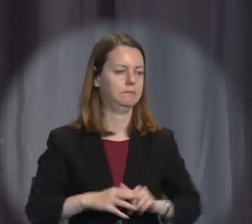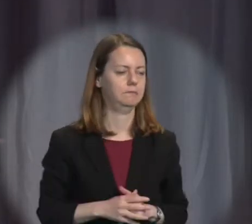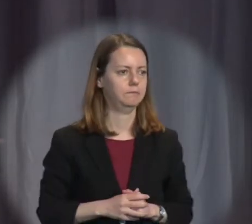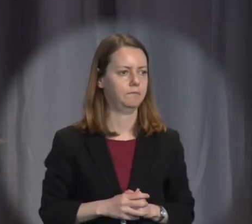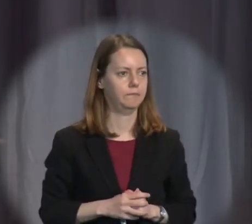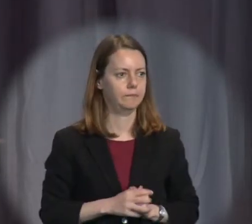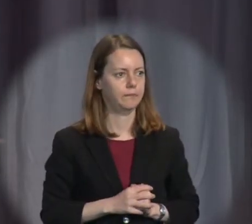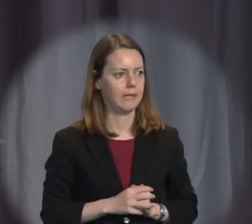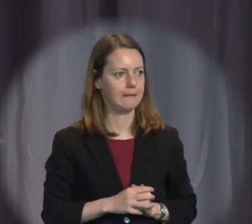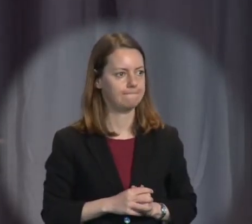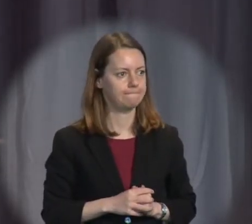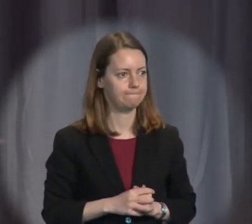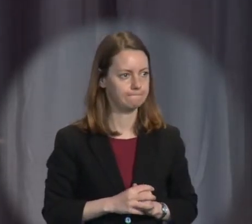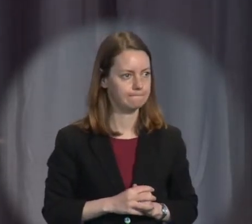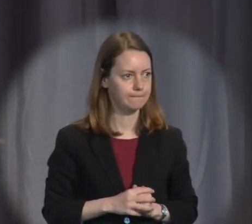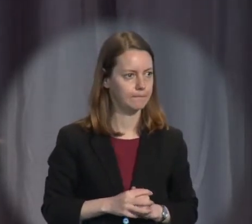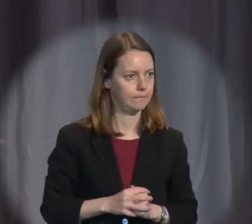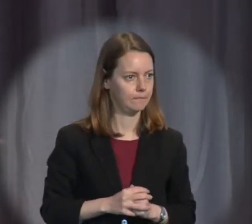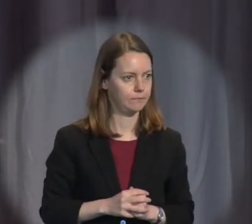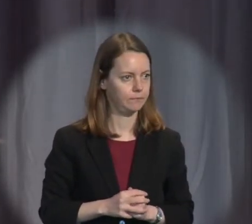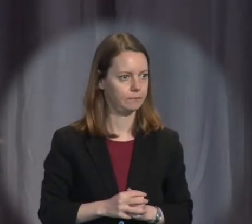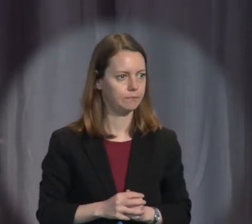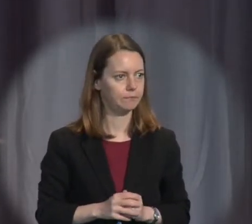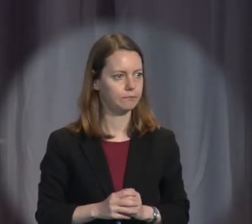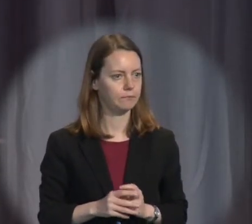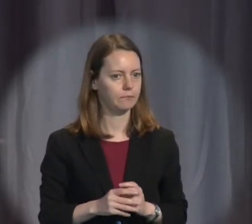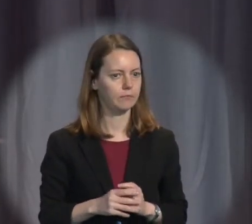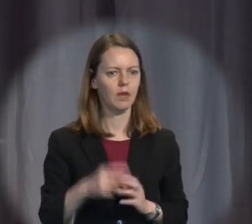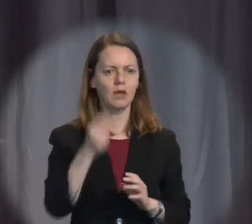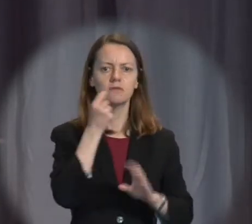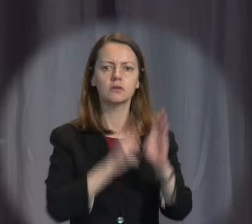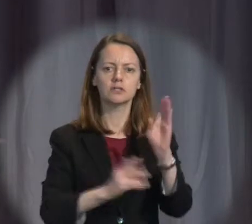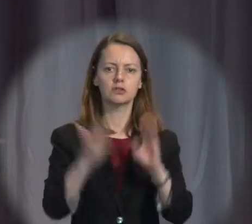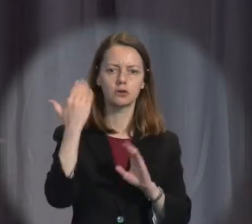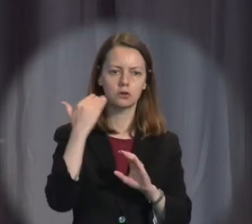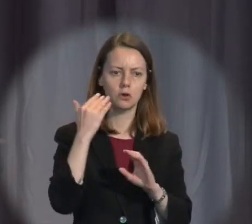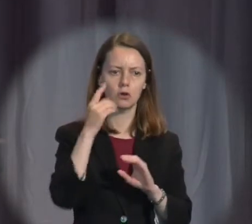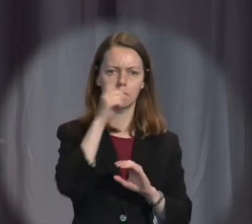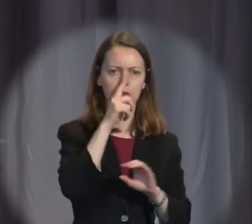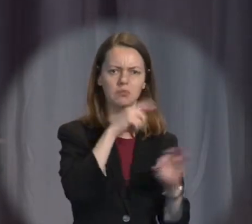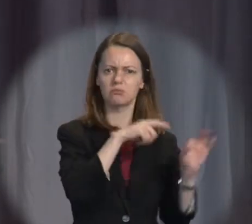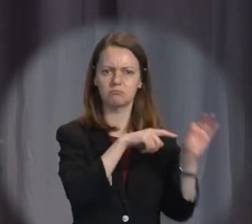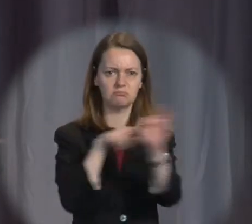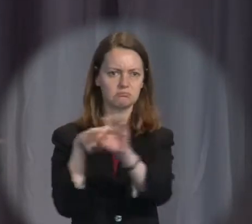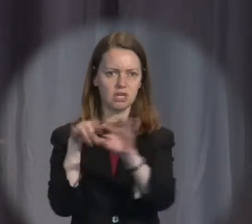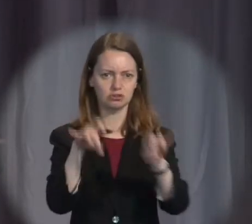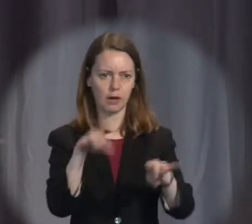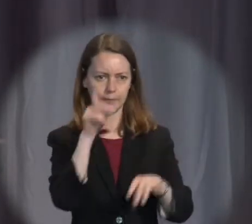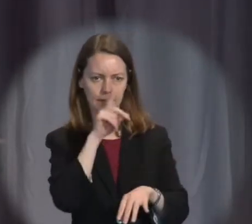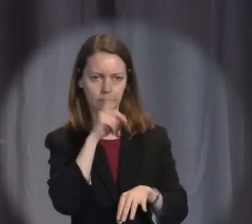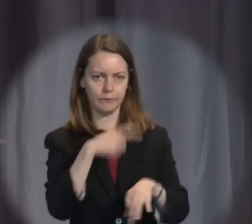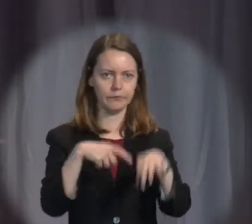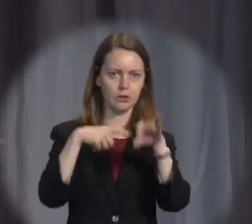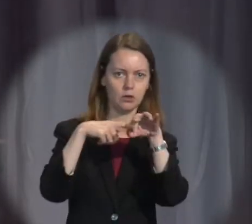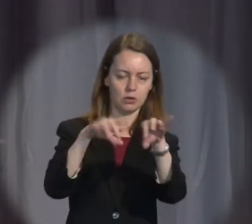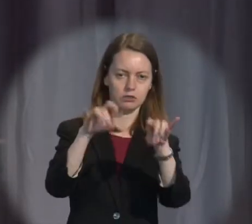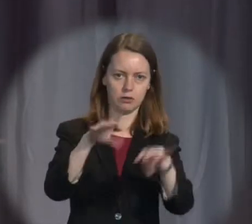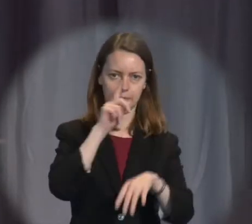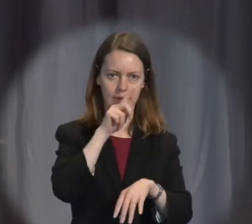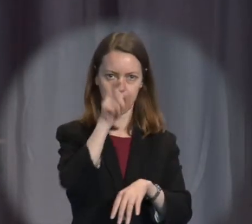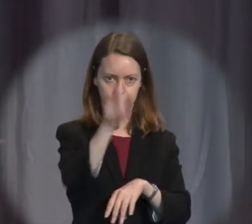I am told that when a survey was done of Australians a couple of years ago, they were asked the question, do we have a constitution?